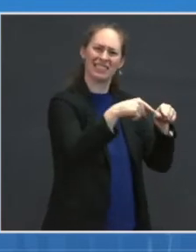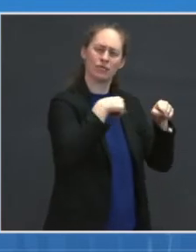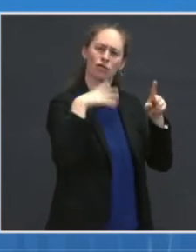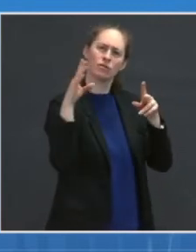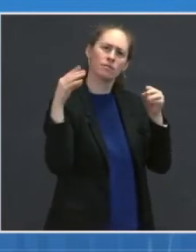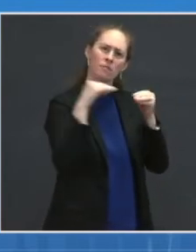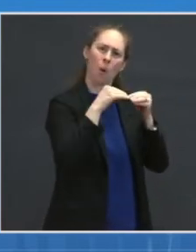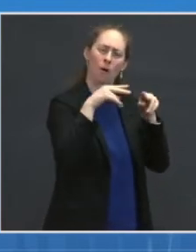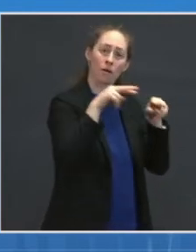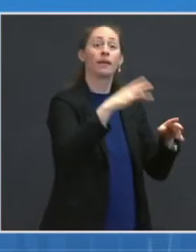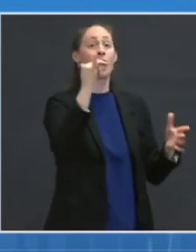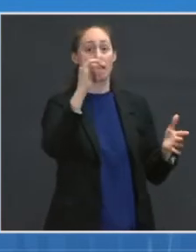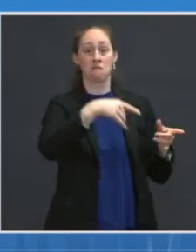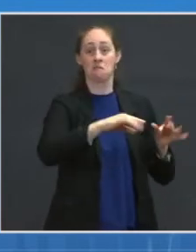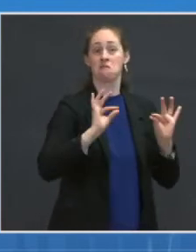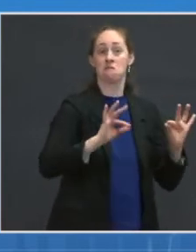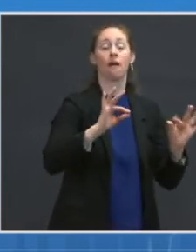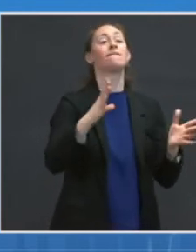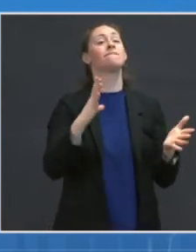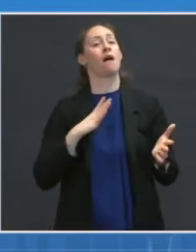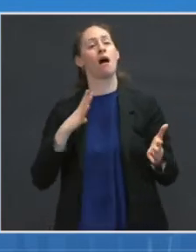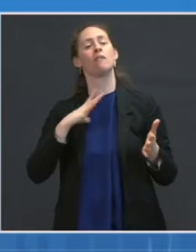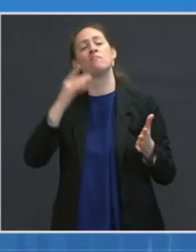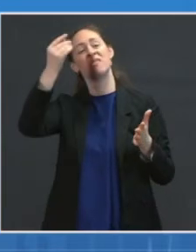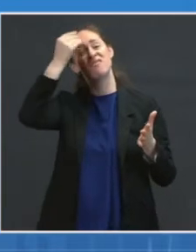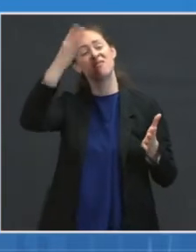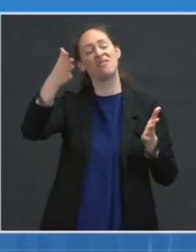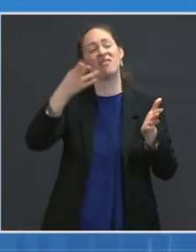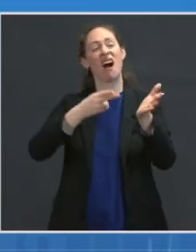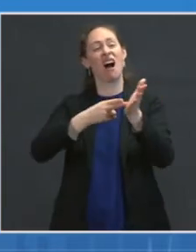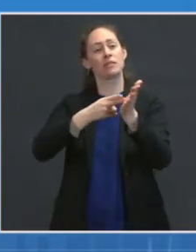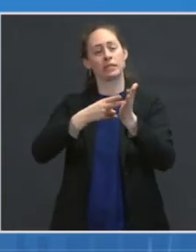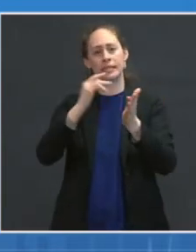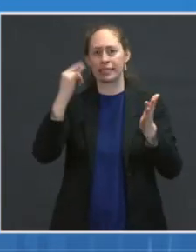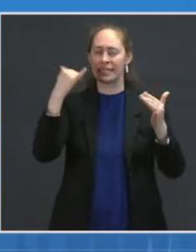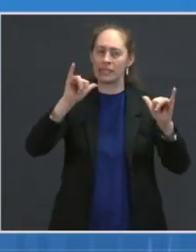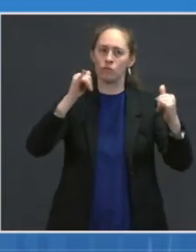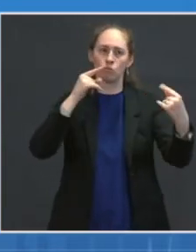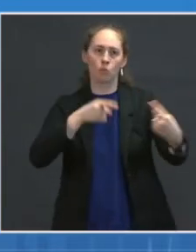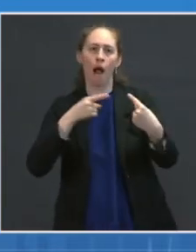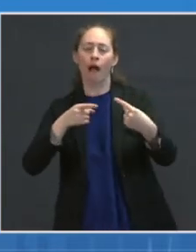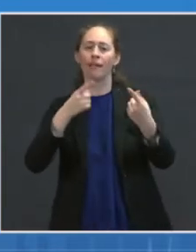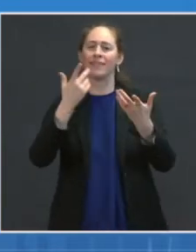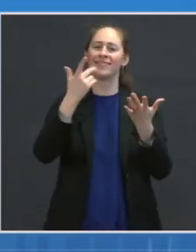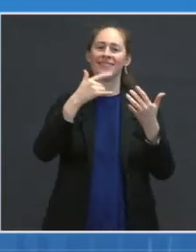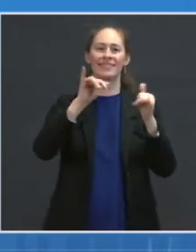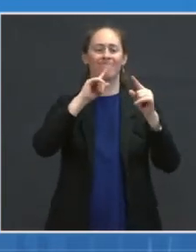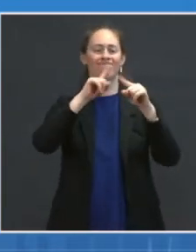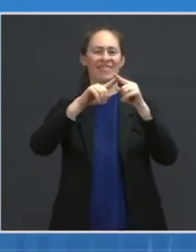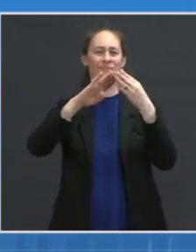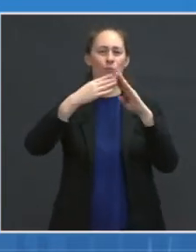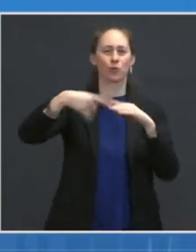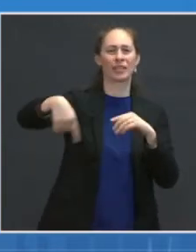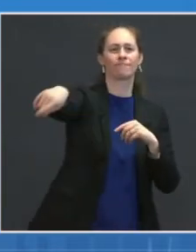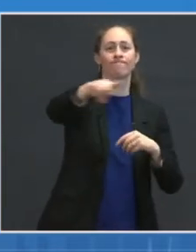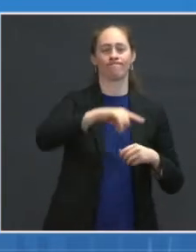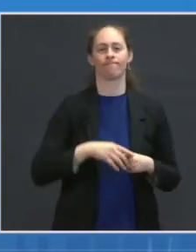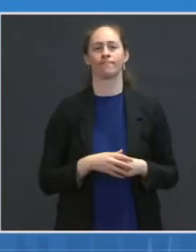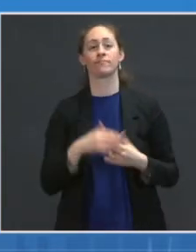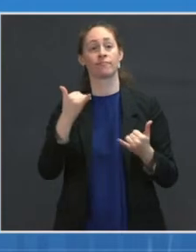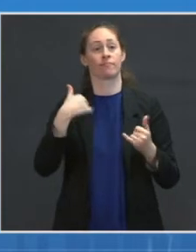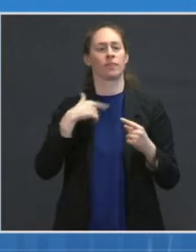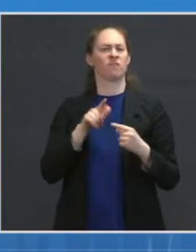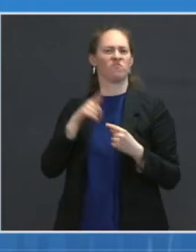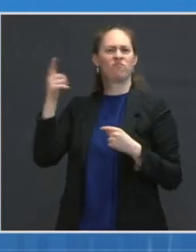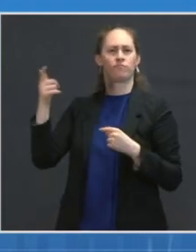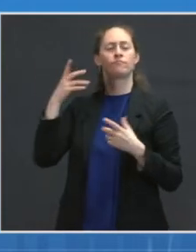it's a constant battle, to be honest. Dr. Walensky, anything you want to either add to that and, of course, the life expectancy question? Great. Maybe I'll just move to